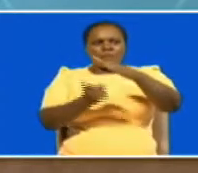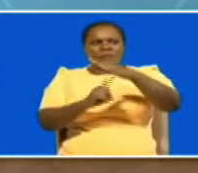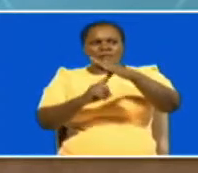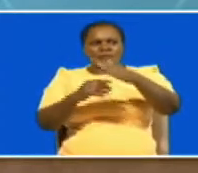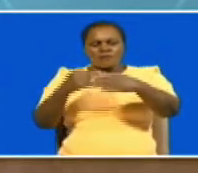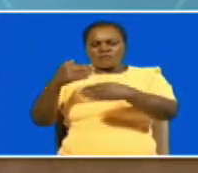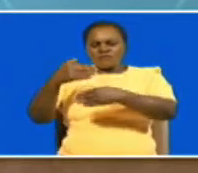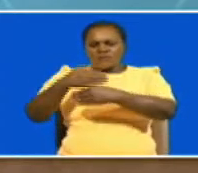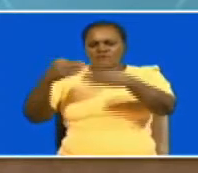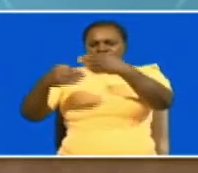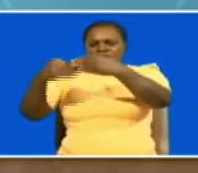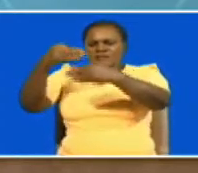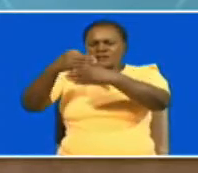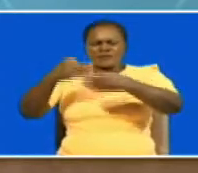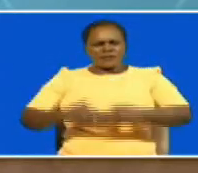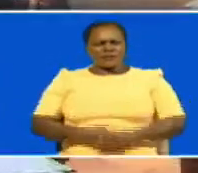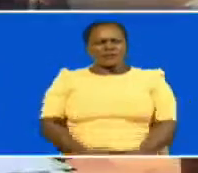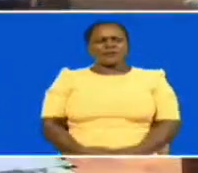infrastructure